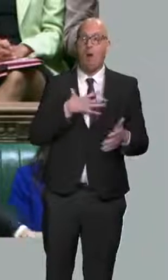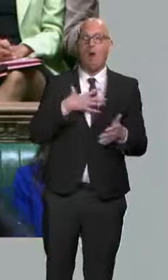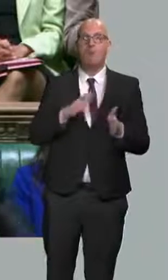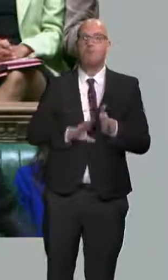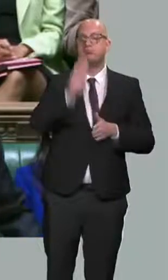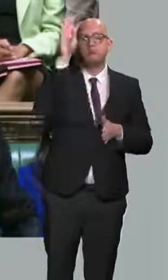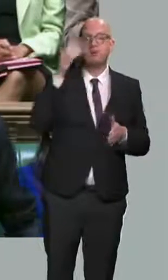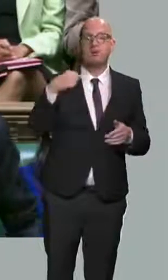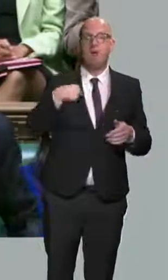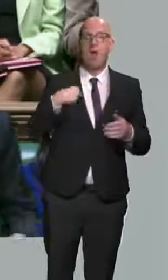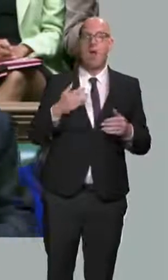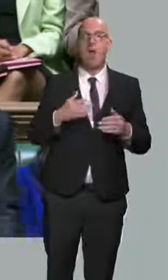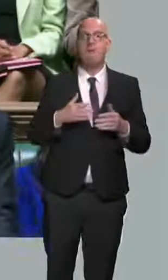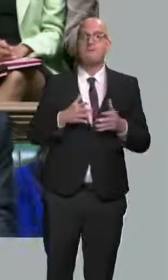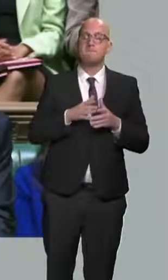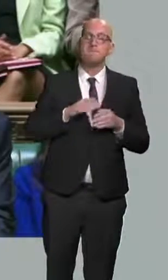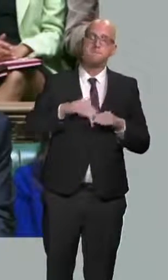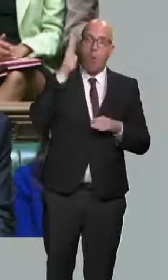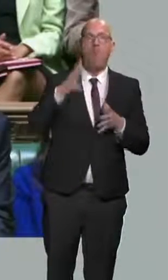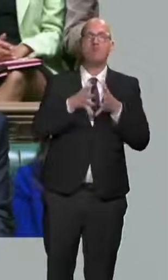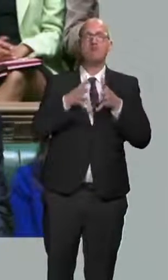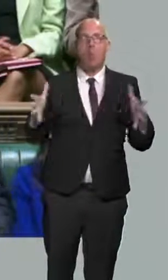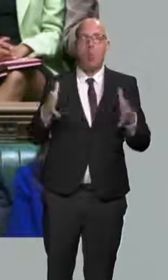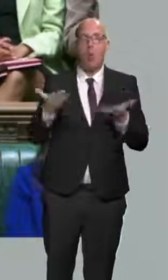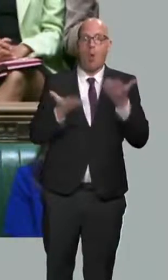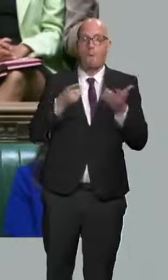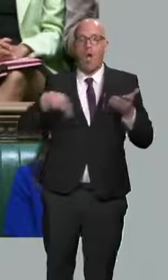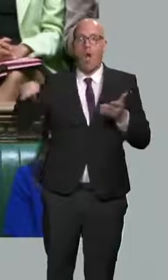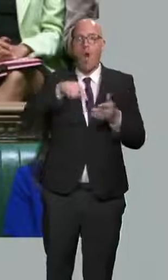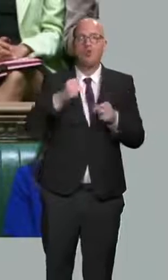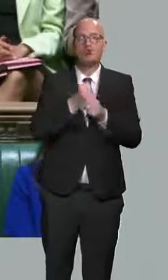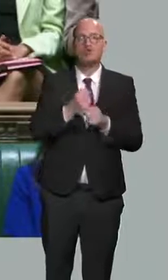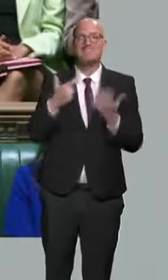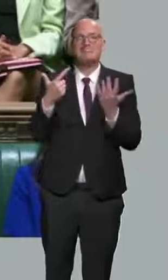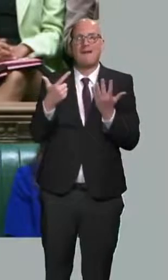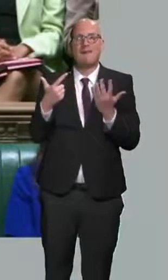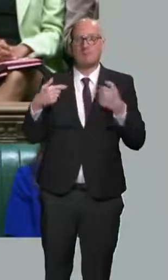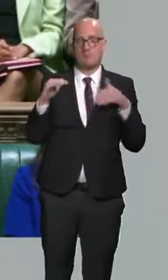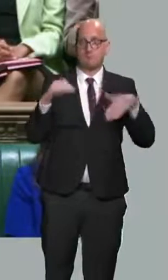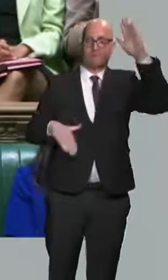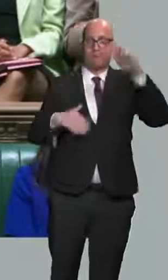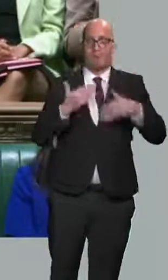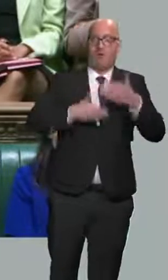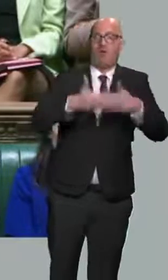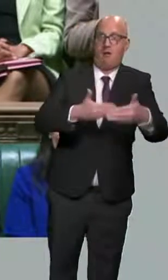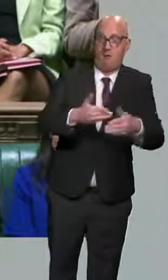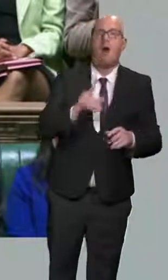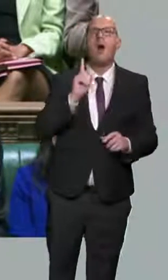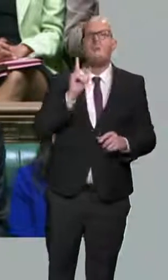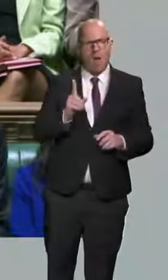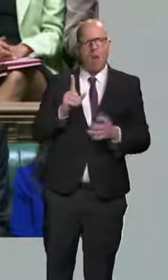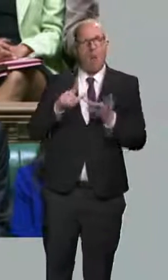highest growth rate in the G7 last year. But the OBR has said specifically, there is